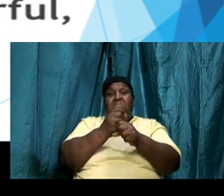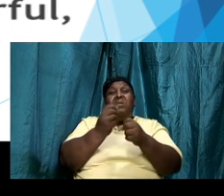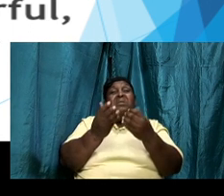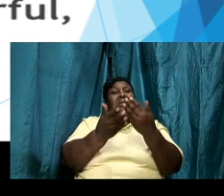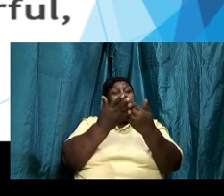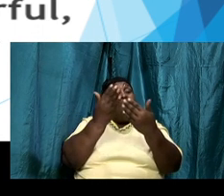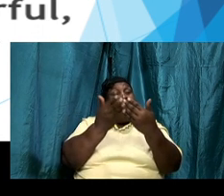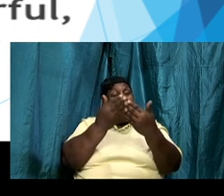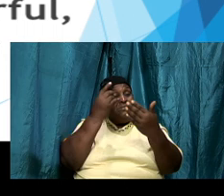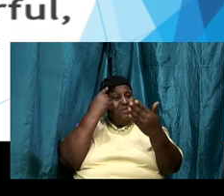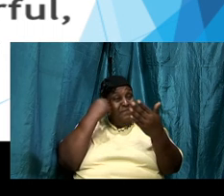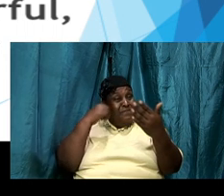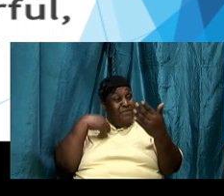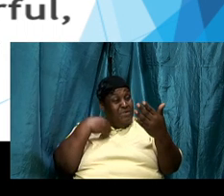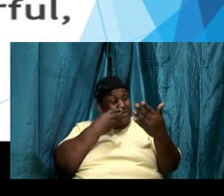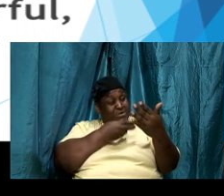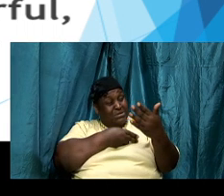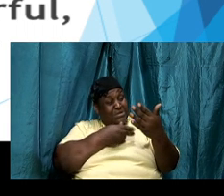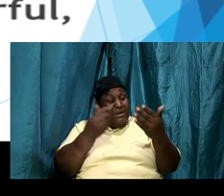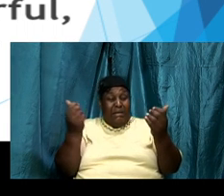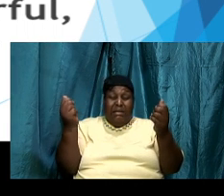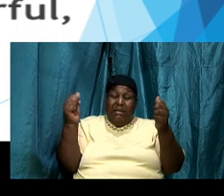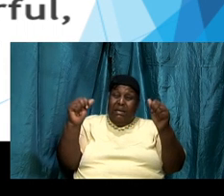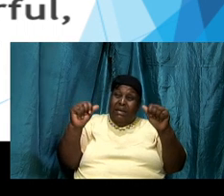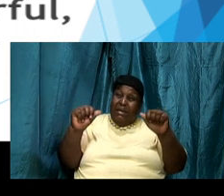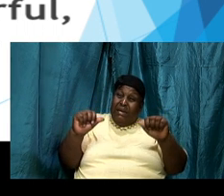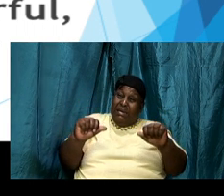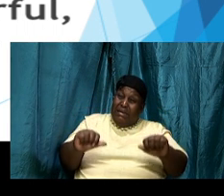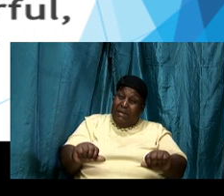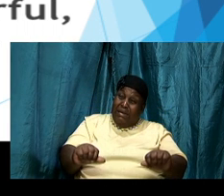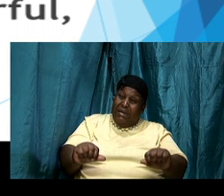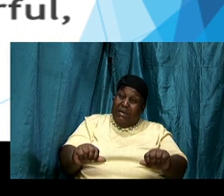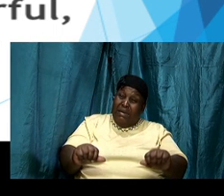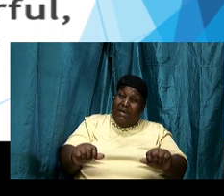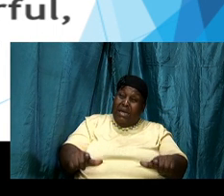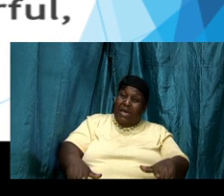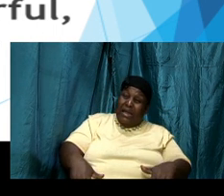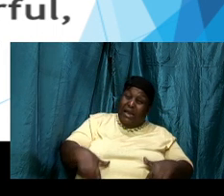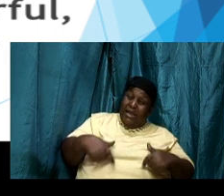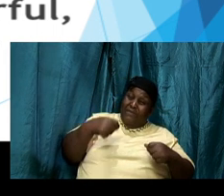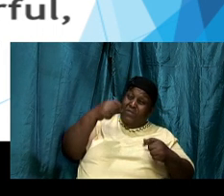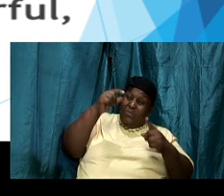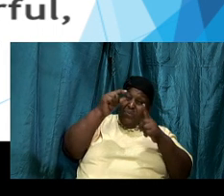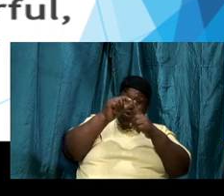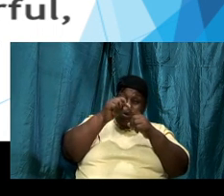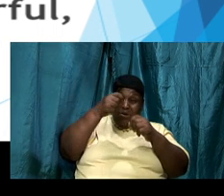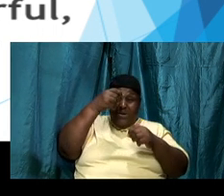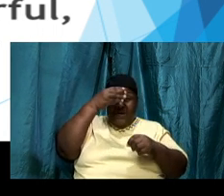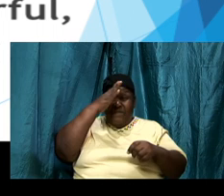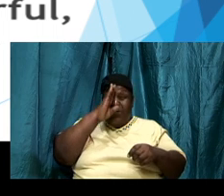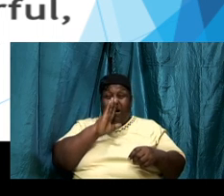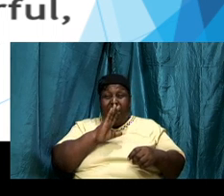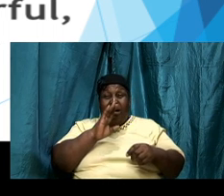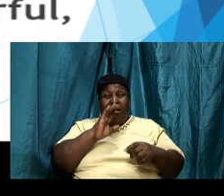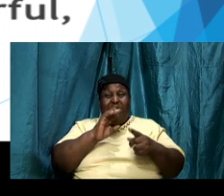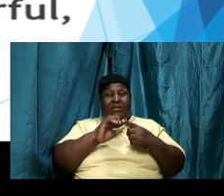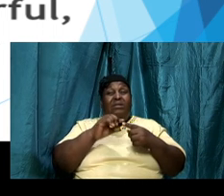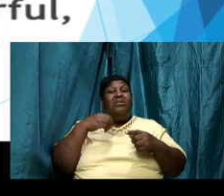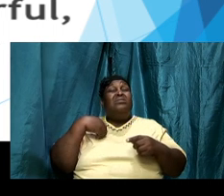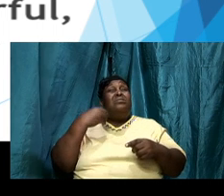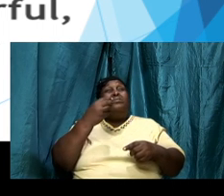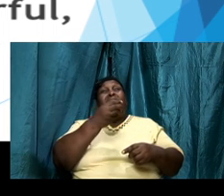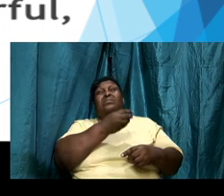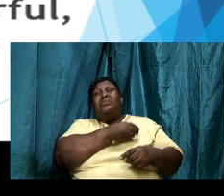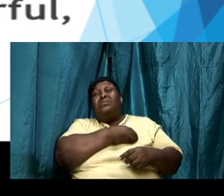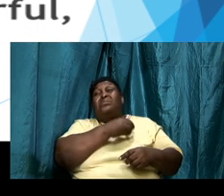and better able to apply the words of God to our very